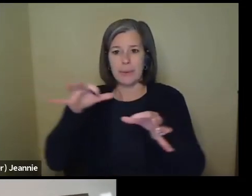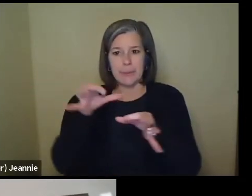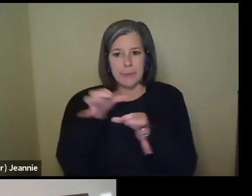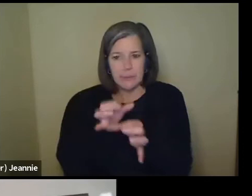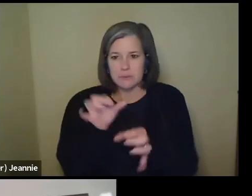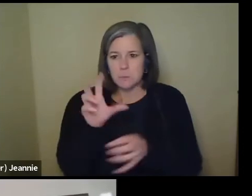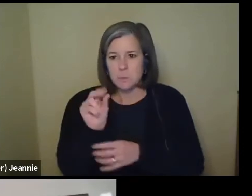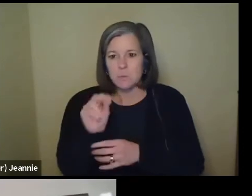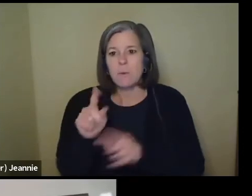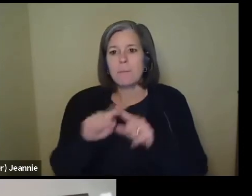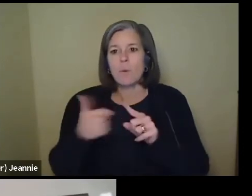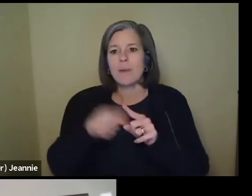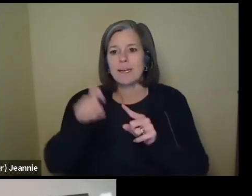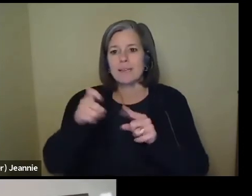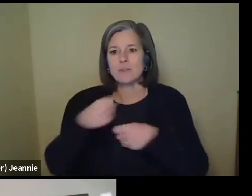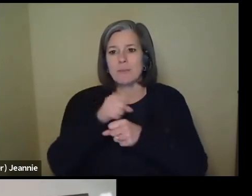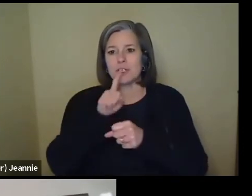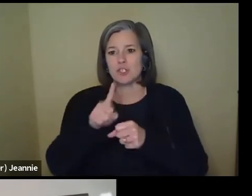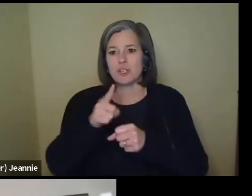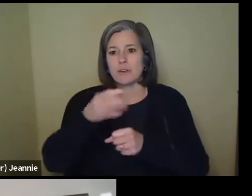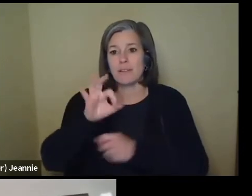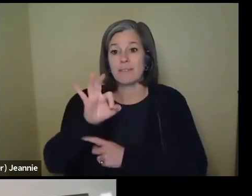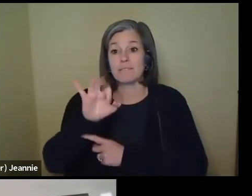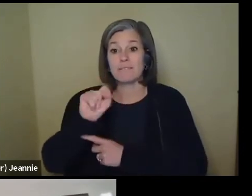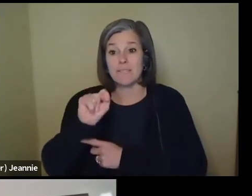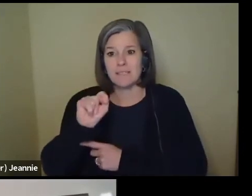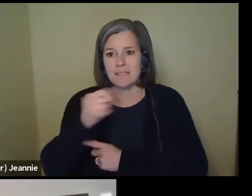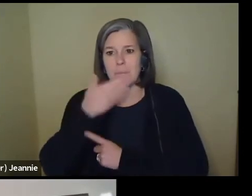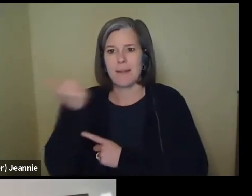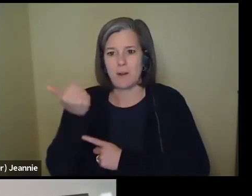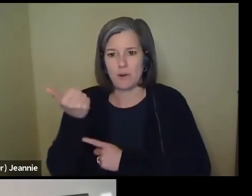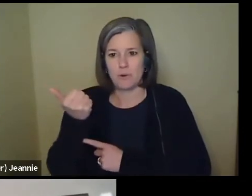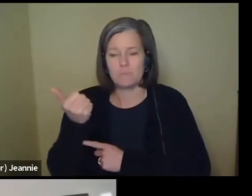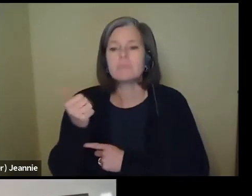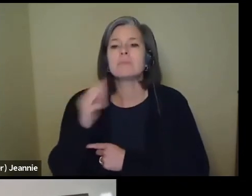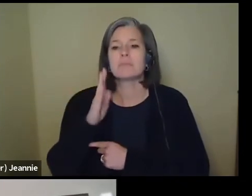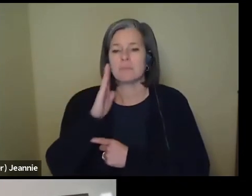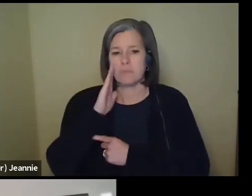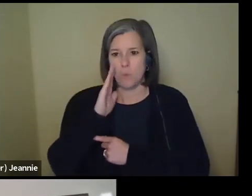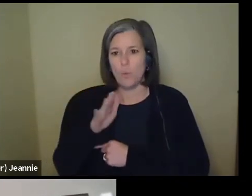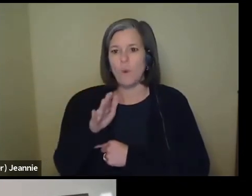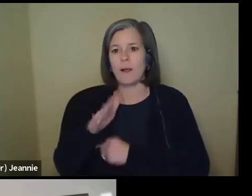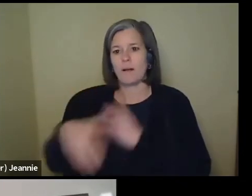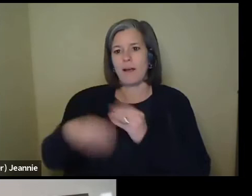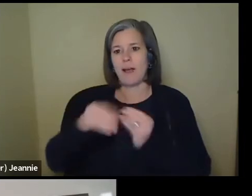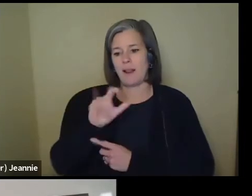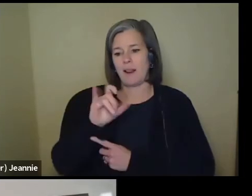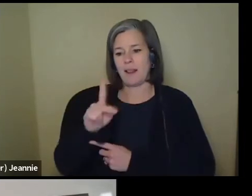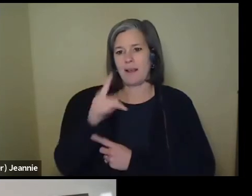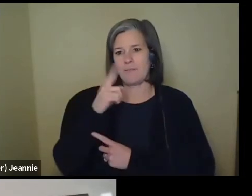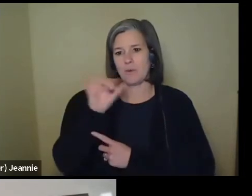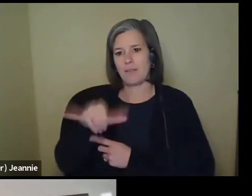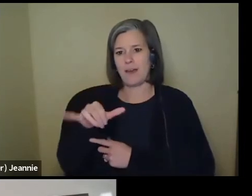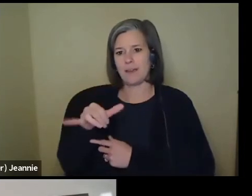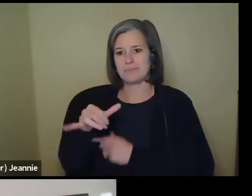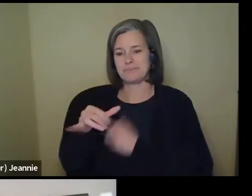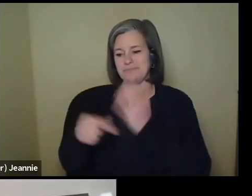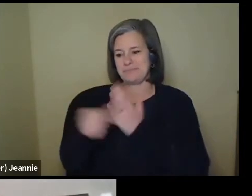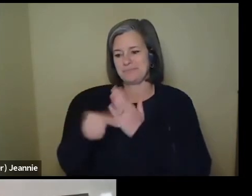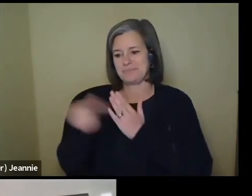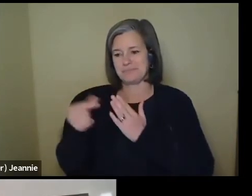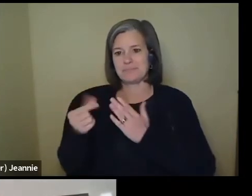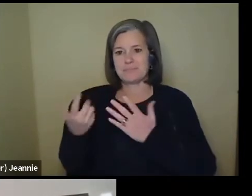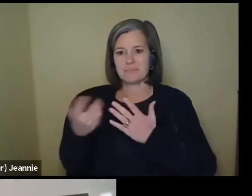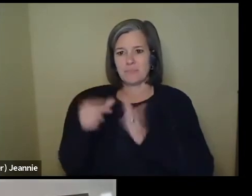sort of double down on the fit. Okay. I'm going to, we're going to drop a link to this popular mechanics article that covers all of the mask